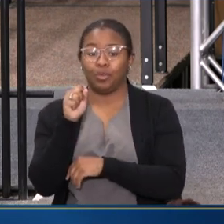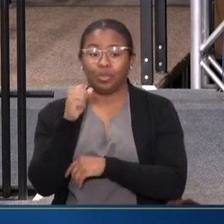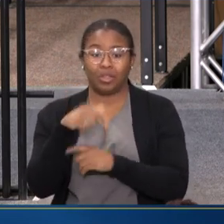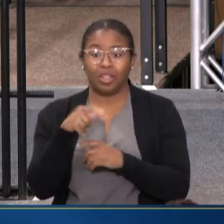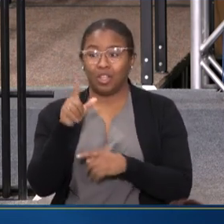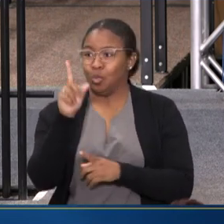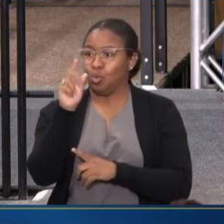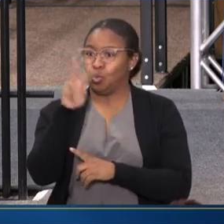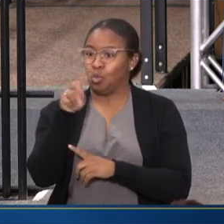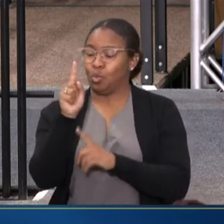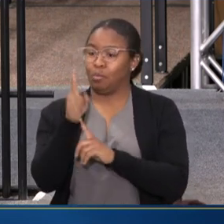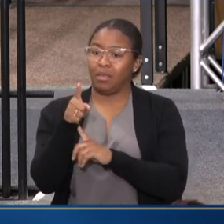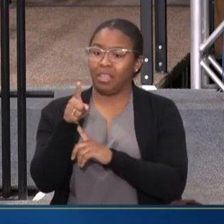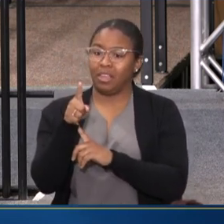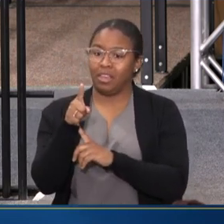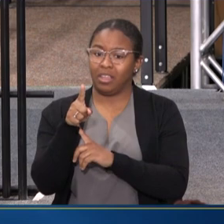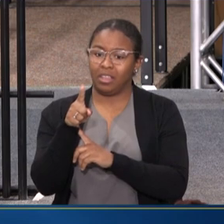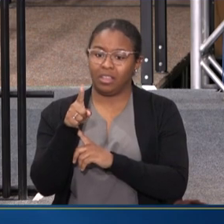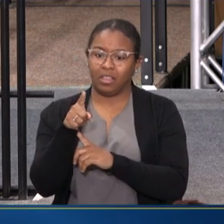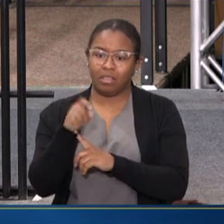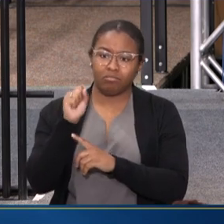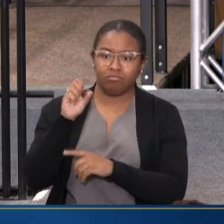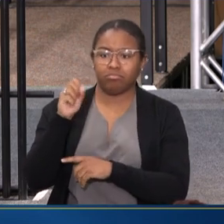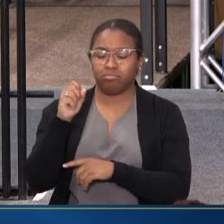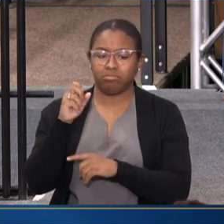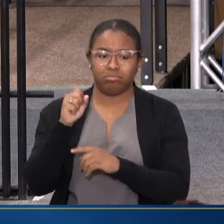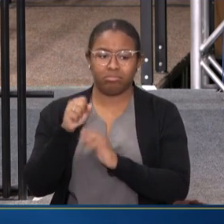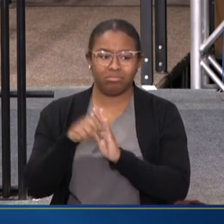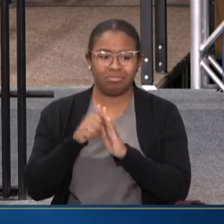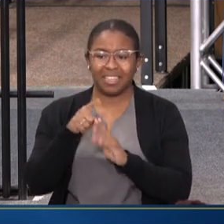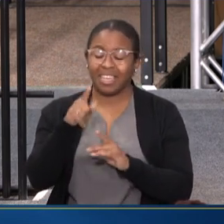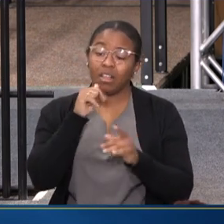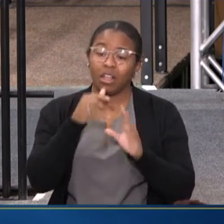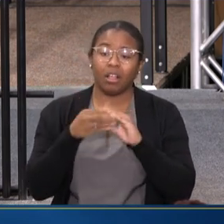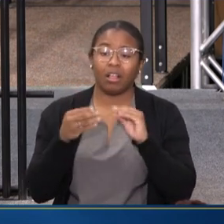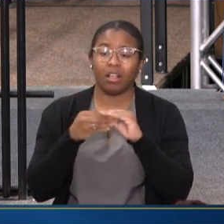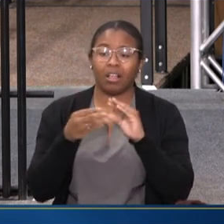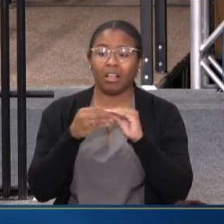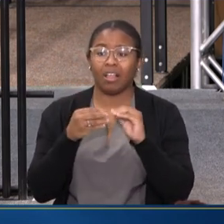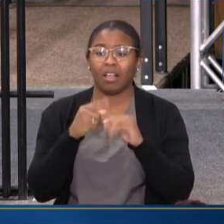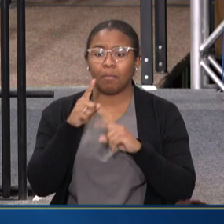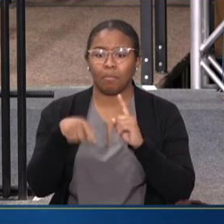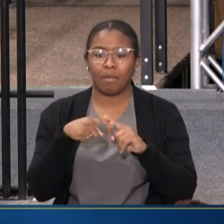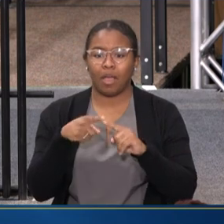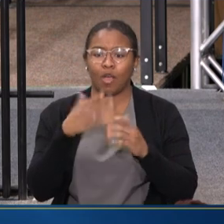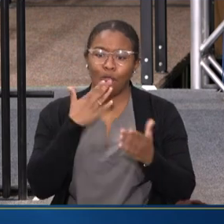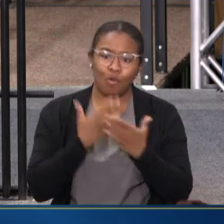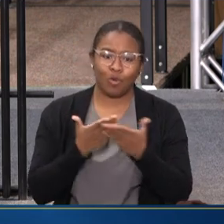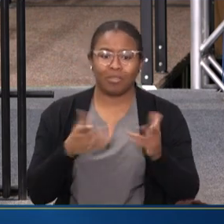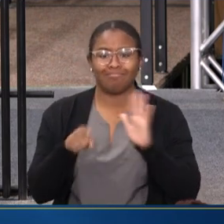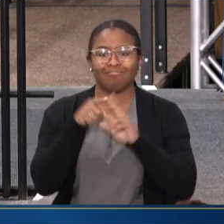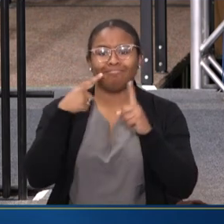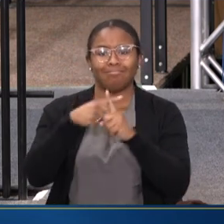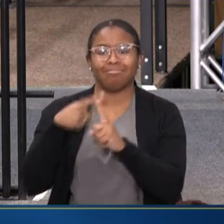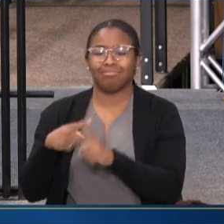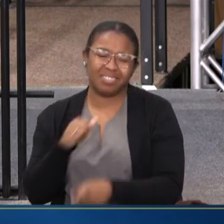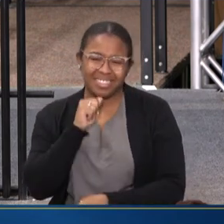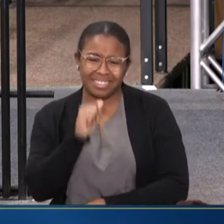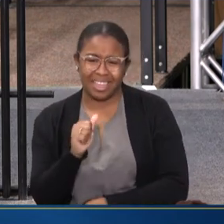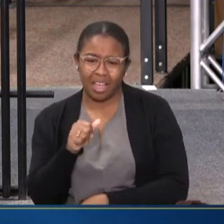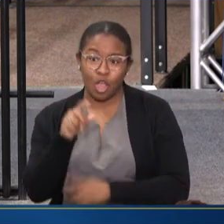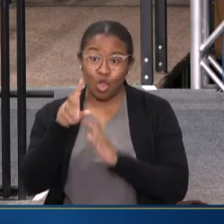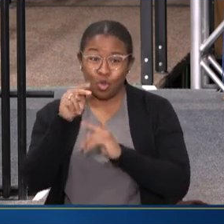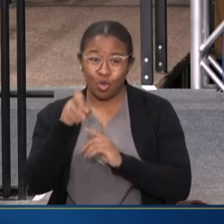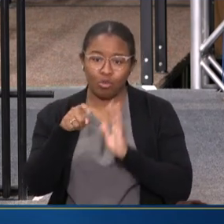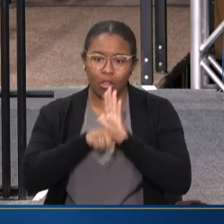22 MINUTES OF DRIVE TIME ON THAT EVENING NEWS IS NOT TALKING ABOUT ALL THE THINGS THAT ARE GOING WELL. SO THAT'S WHAT WE'RE TRYING TO DO